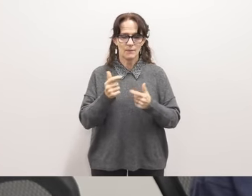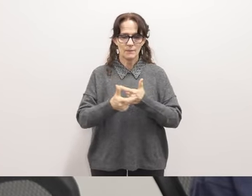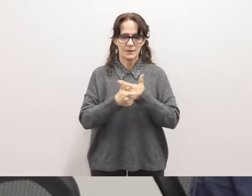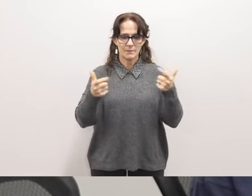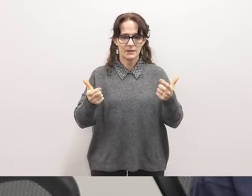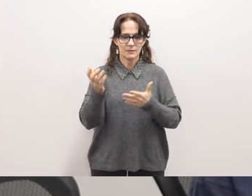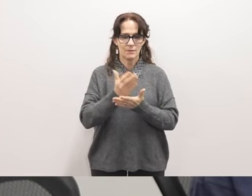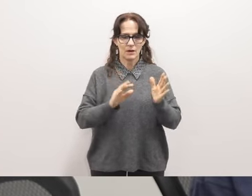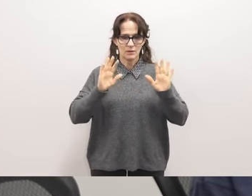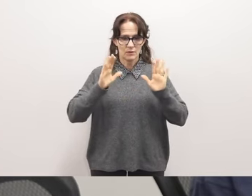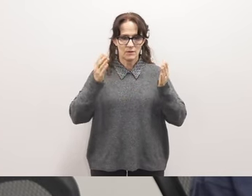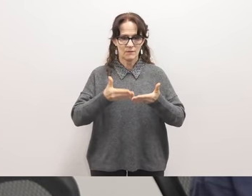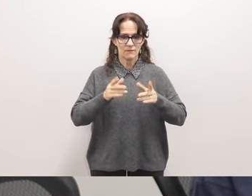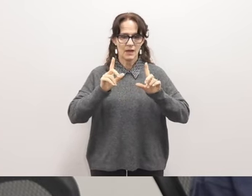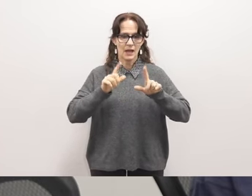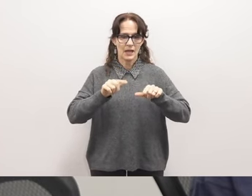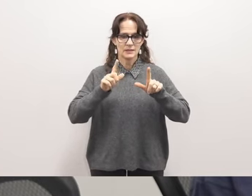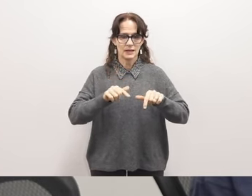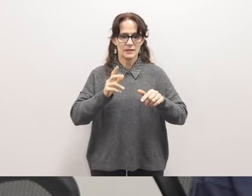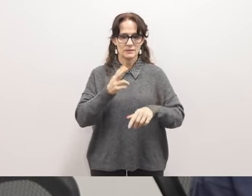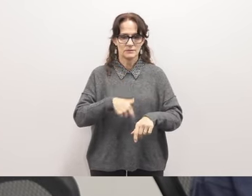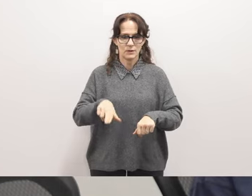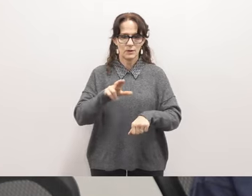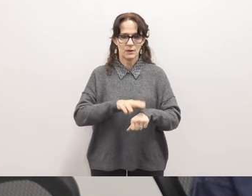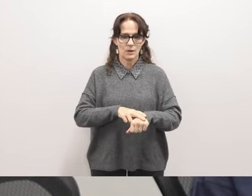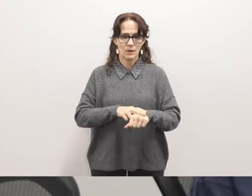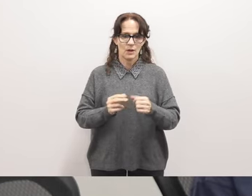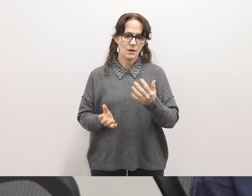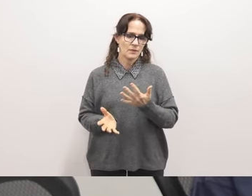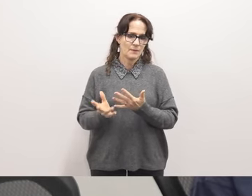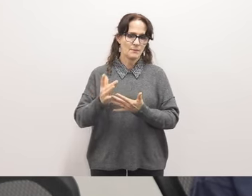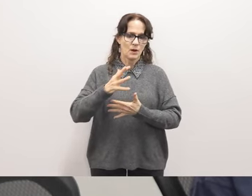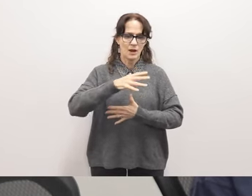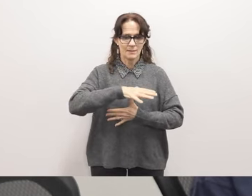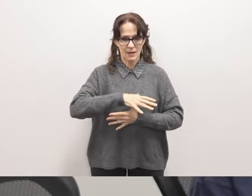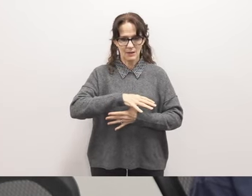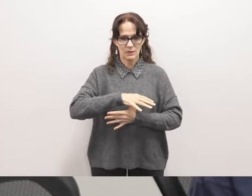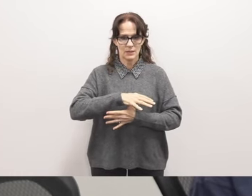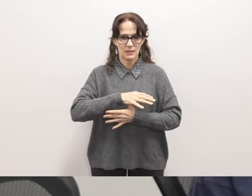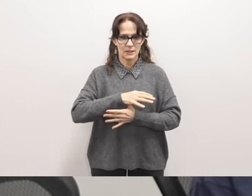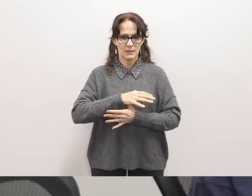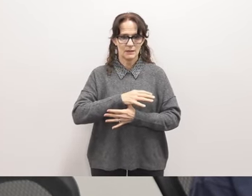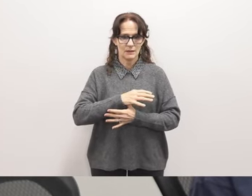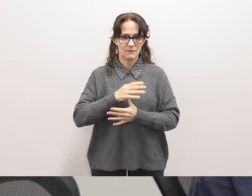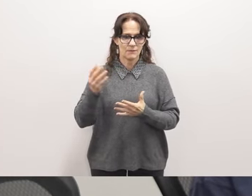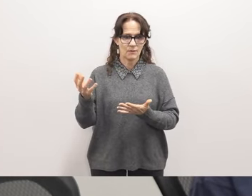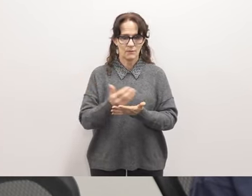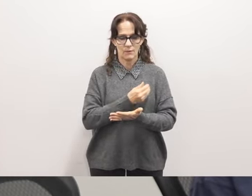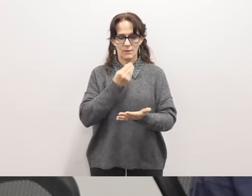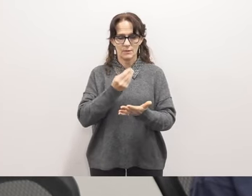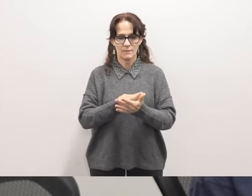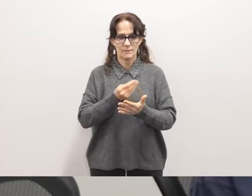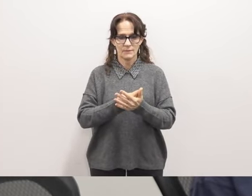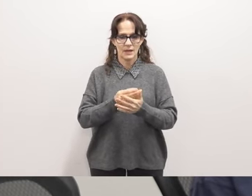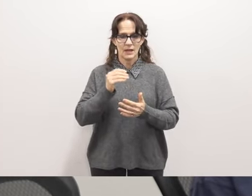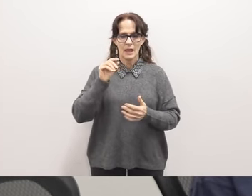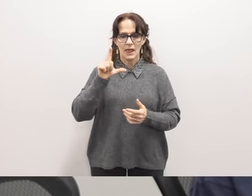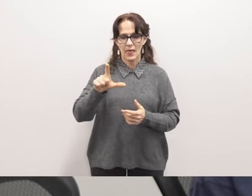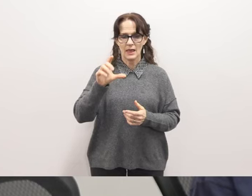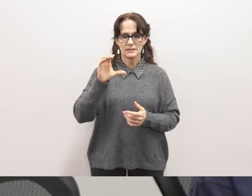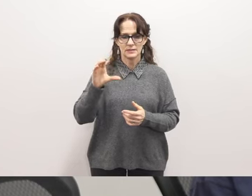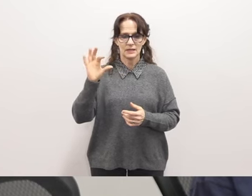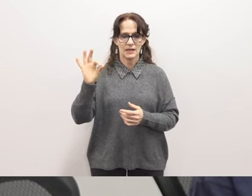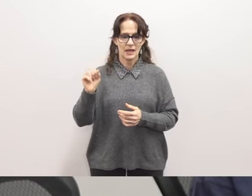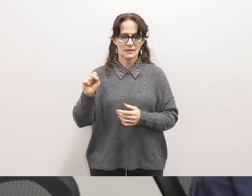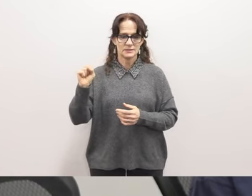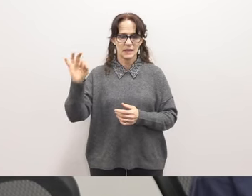of the focus is on attendance of course because that's the primary um you know mechanism for funding through lcff we tested 20